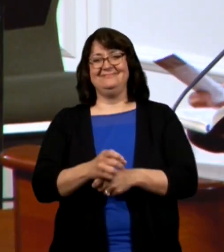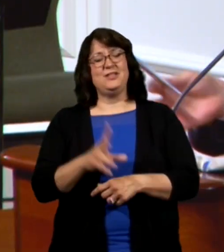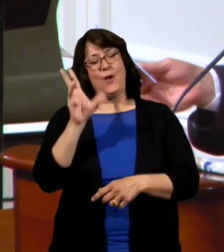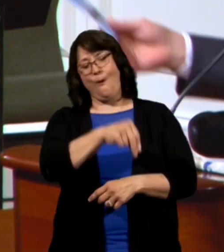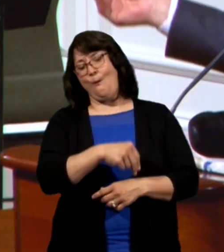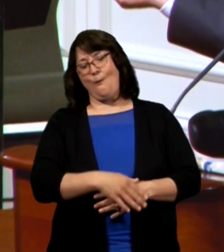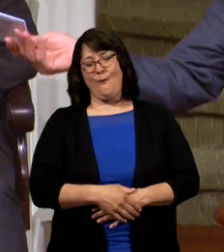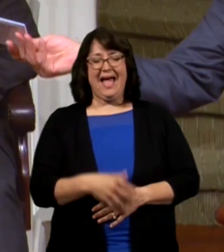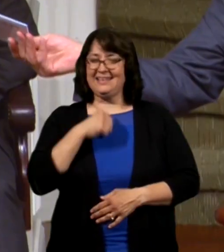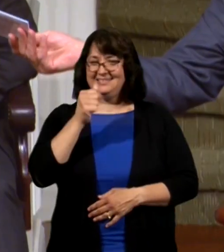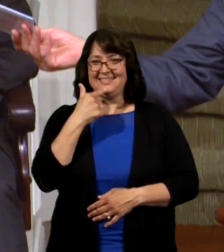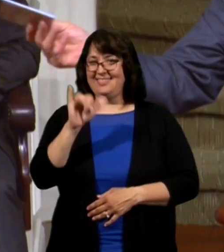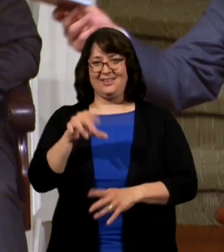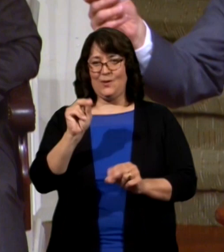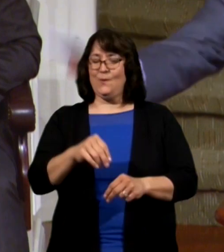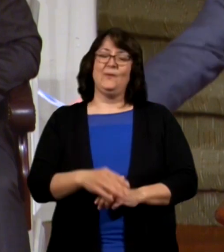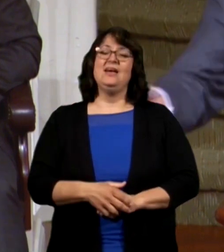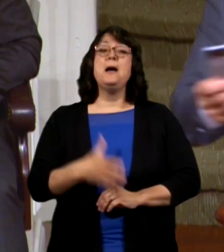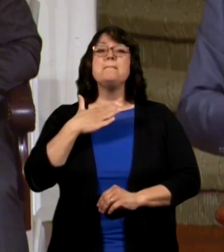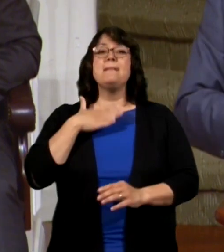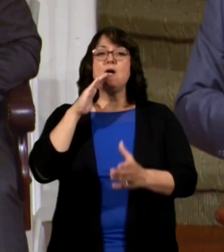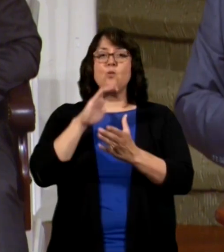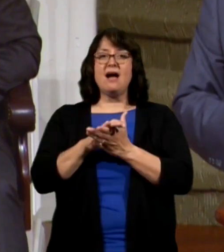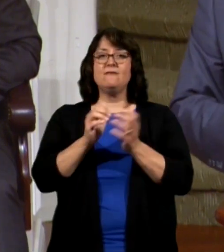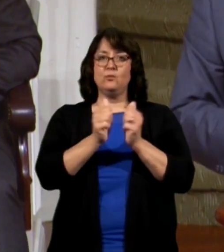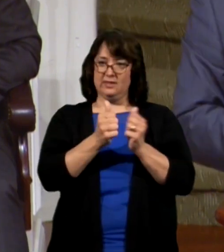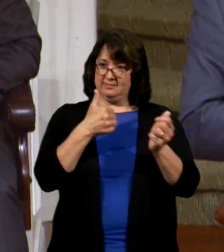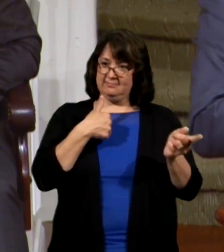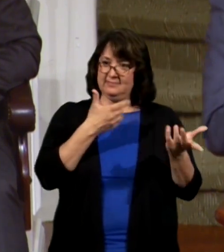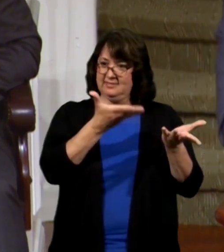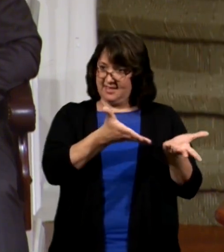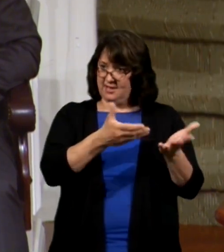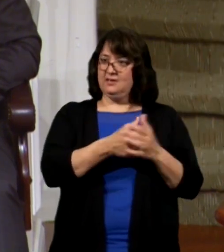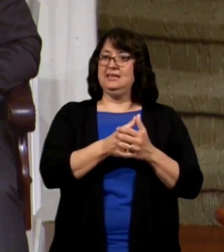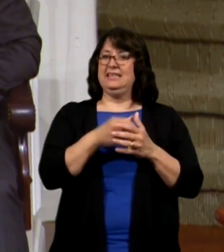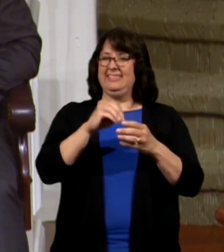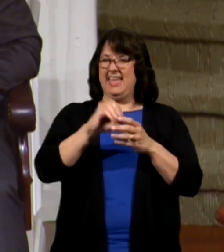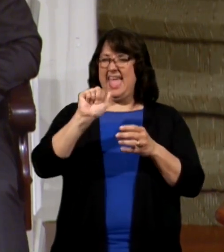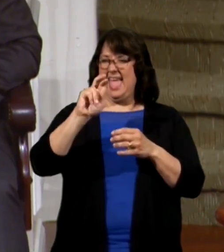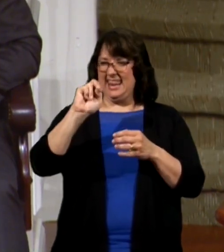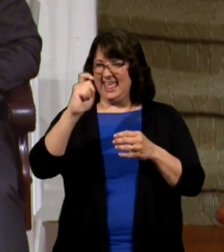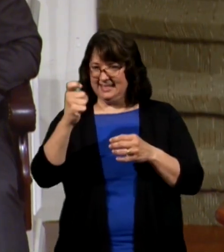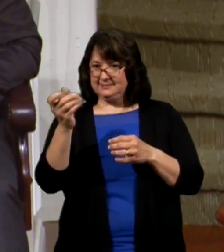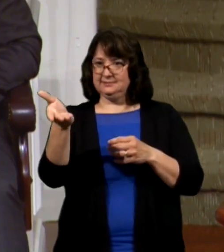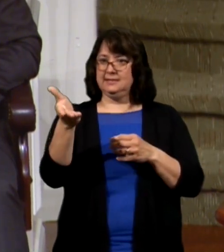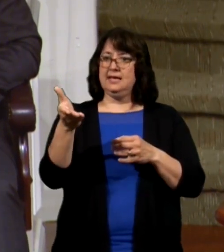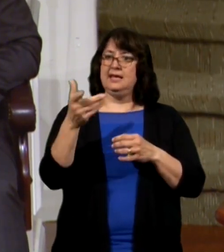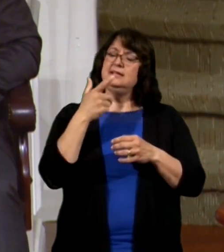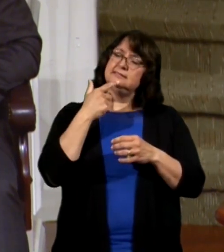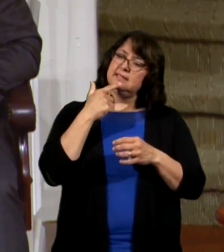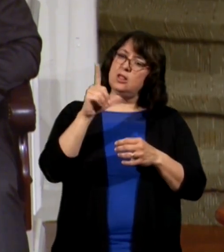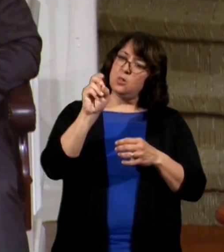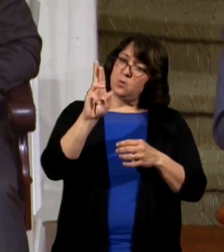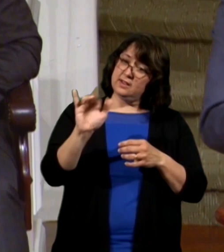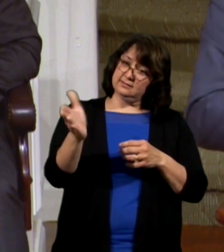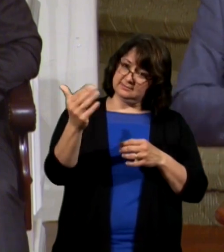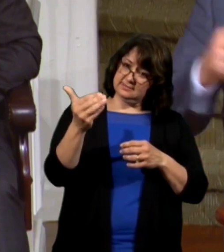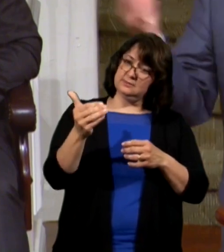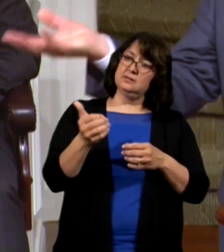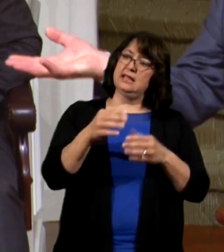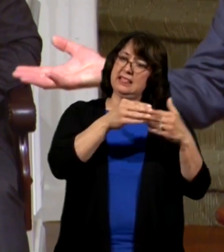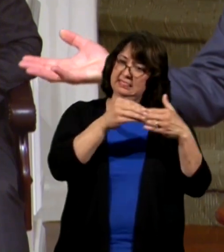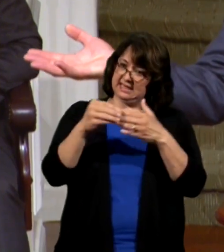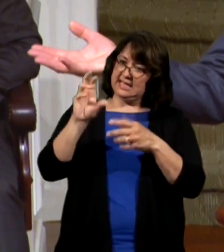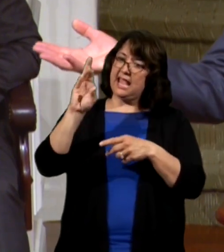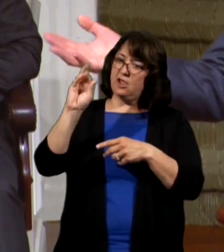no no my wife was right there in the annex and I said Lori would you take Carol